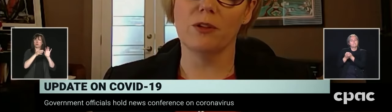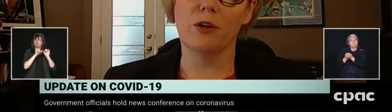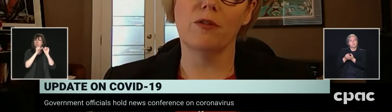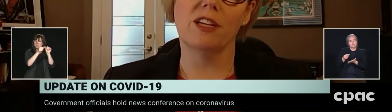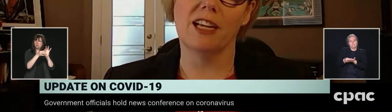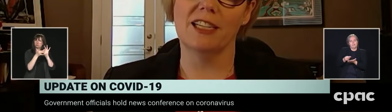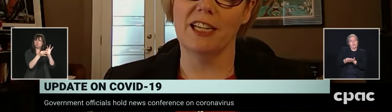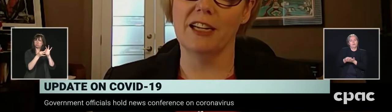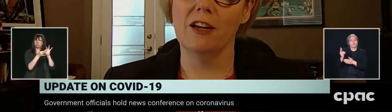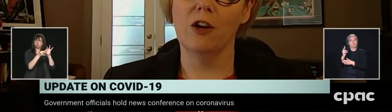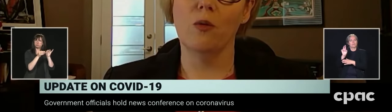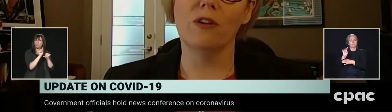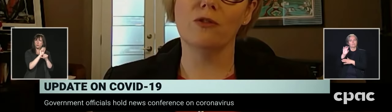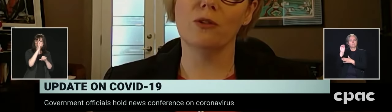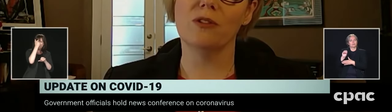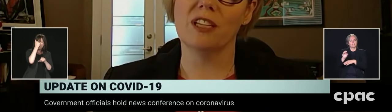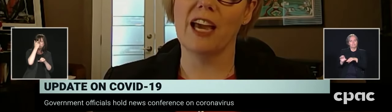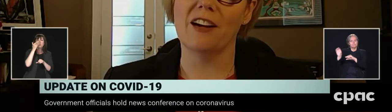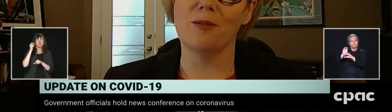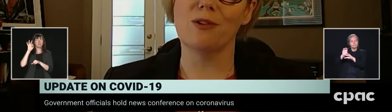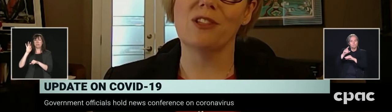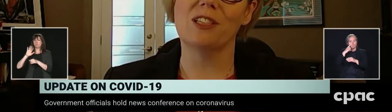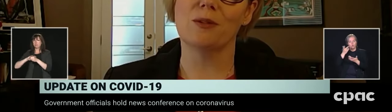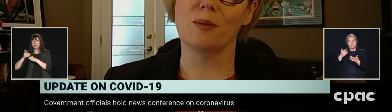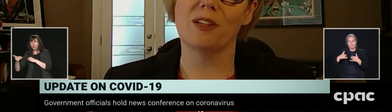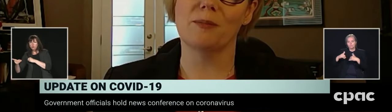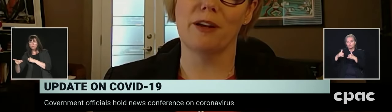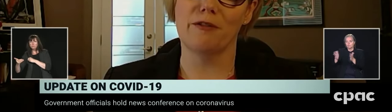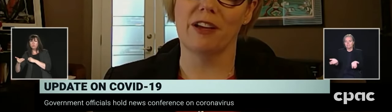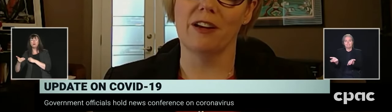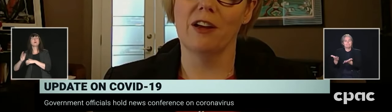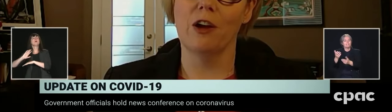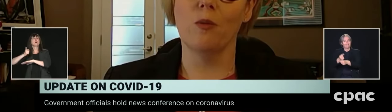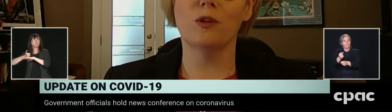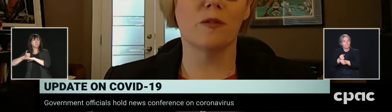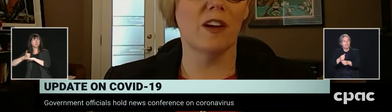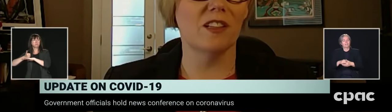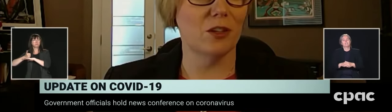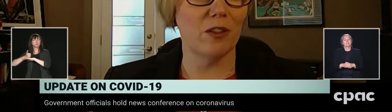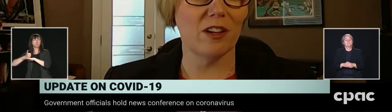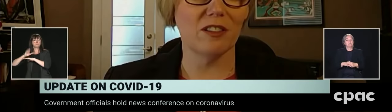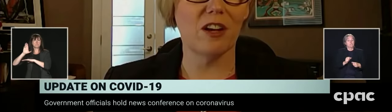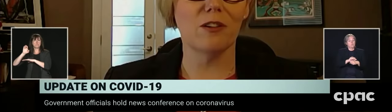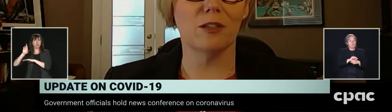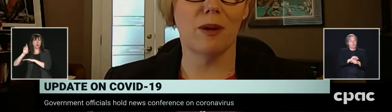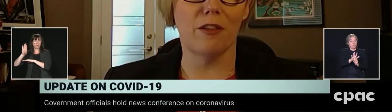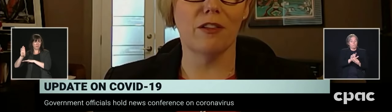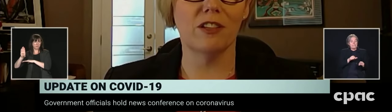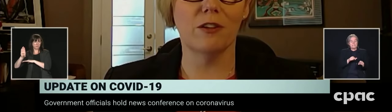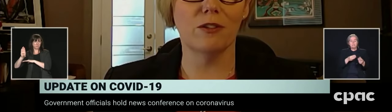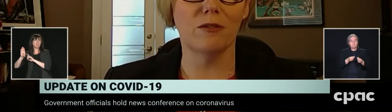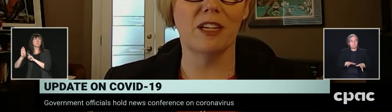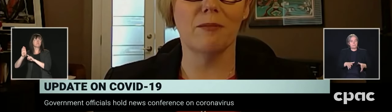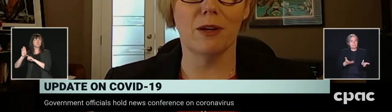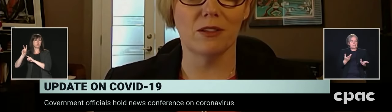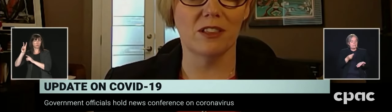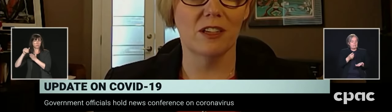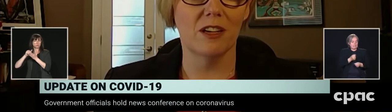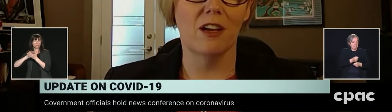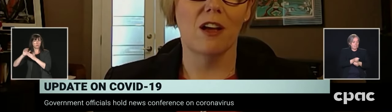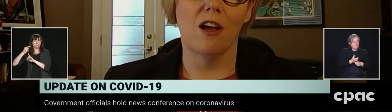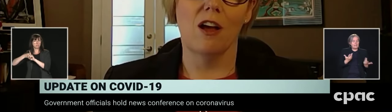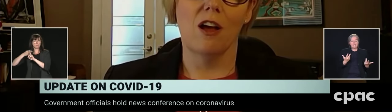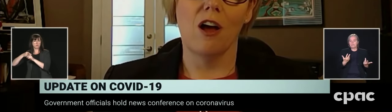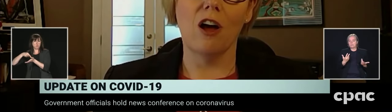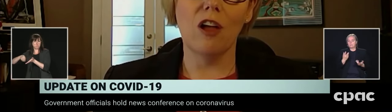income due to COVID-19, we introduced the Canada Emergency Response Benefit. which provides $2,000 a month to those who need it most.